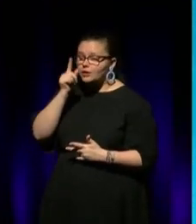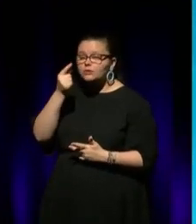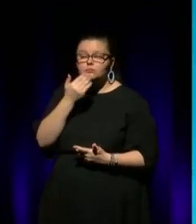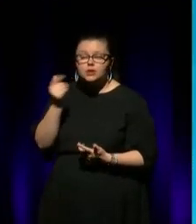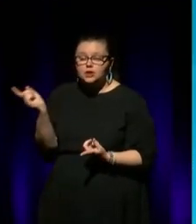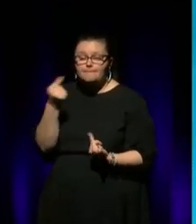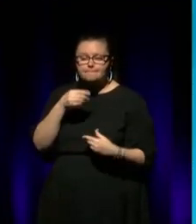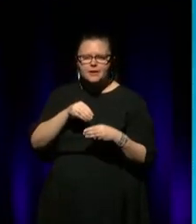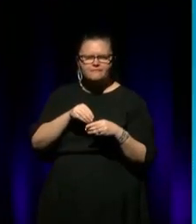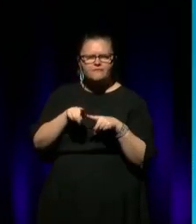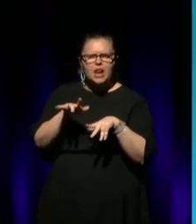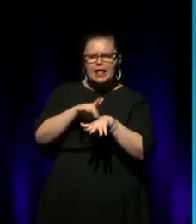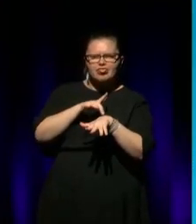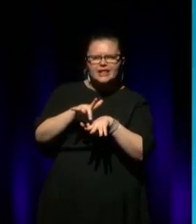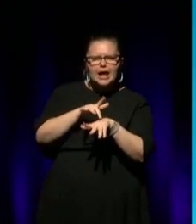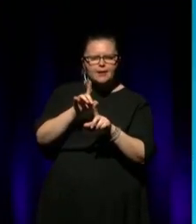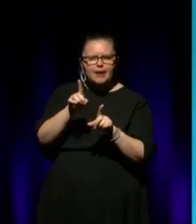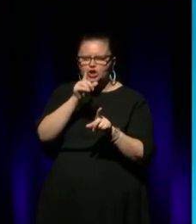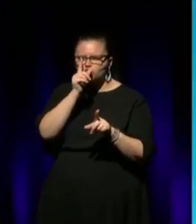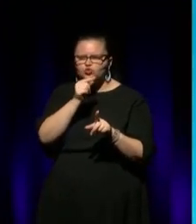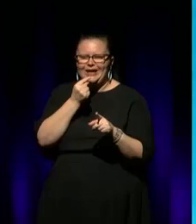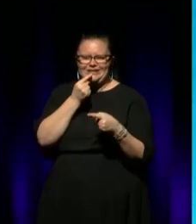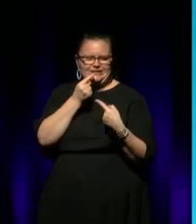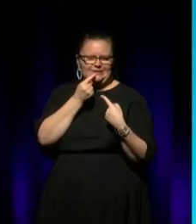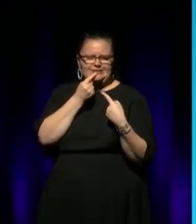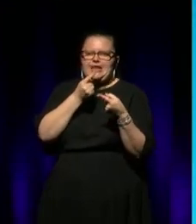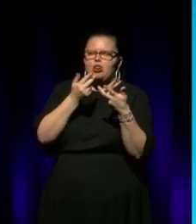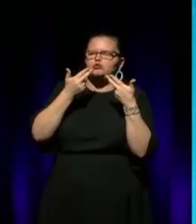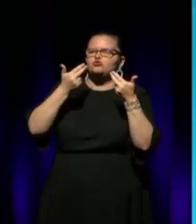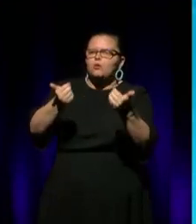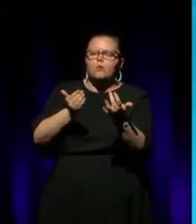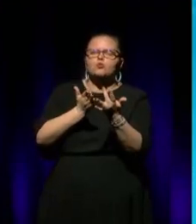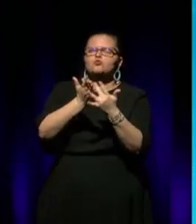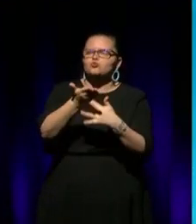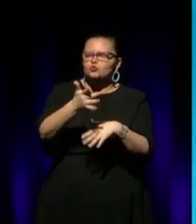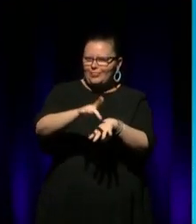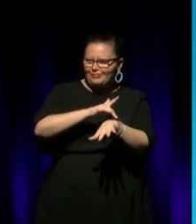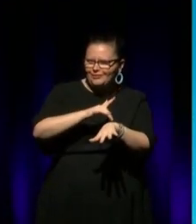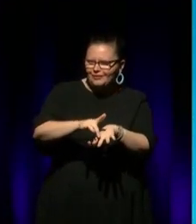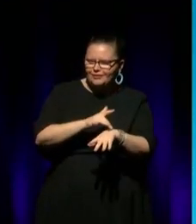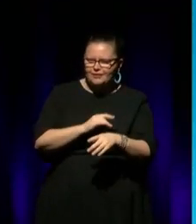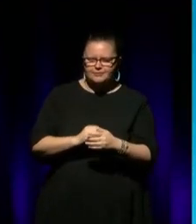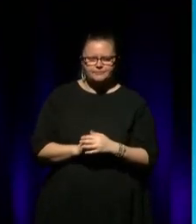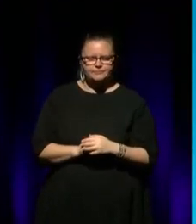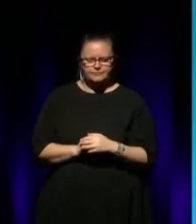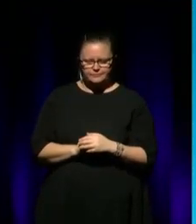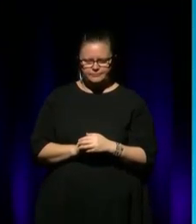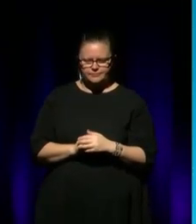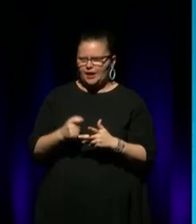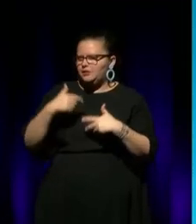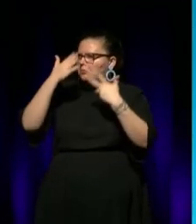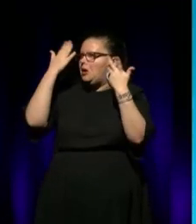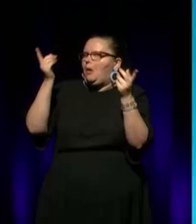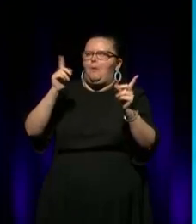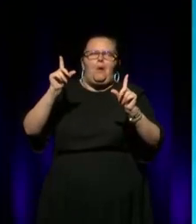do like... Like a theatre piece? But you get to tell your songs through that theatre piece. And... I remember the first time... We were... I didn't know what